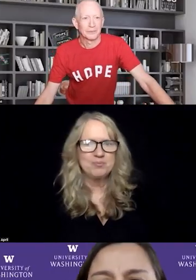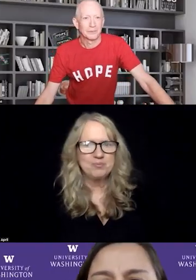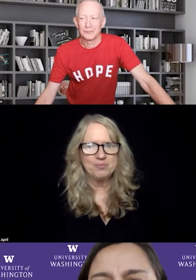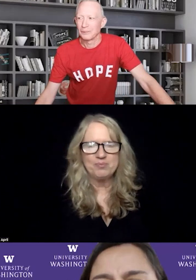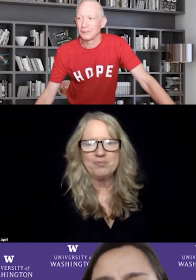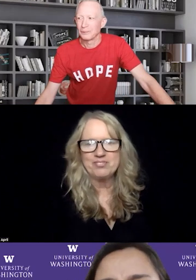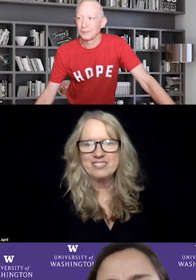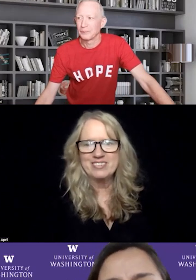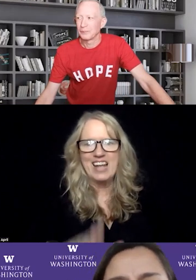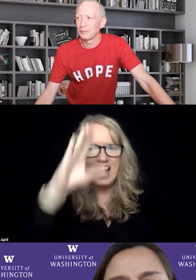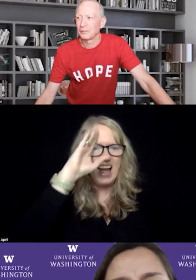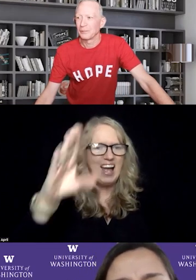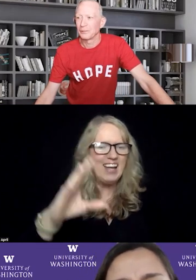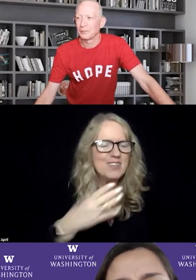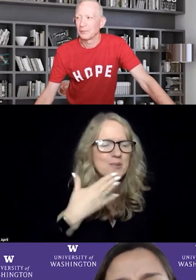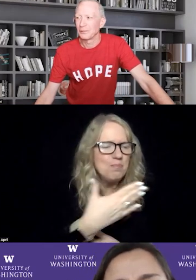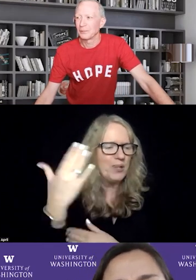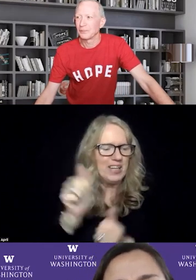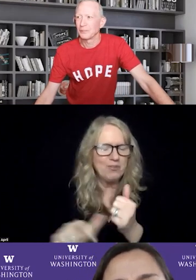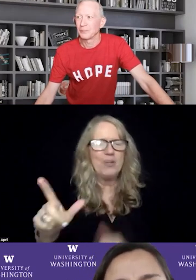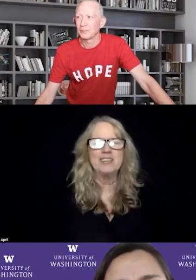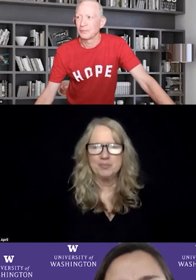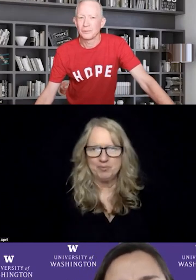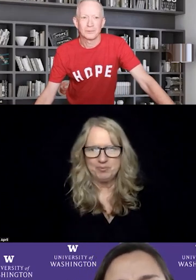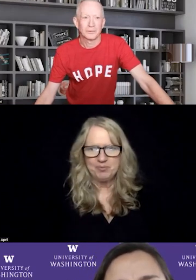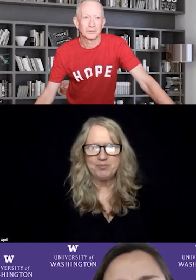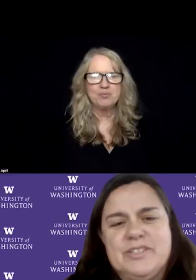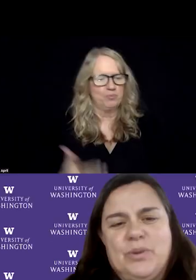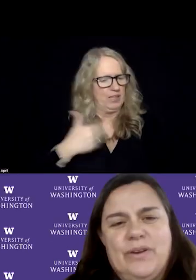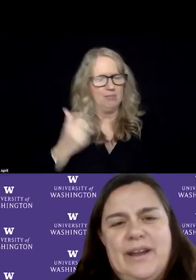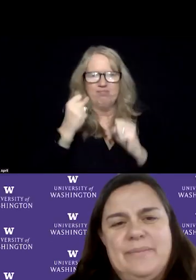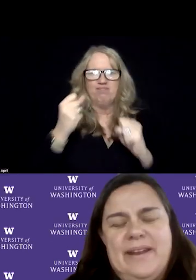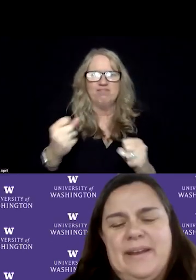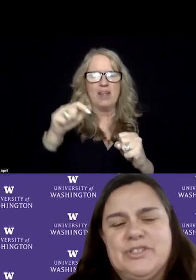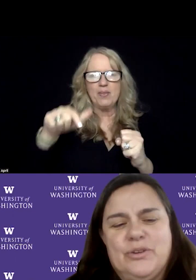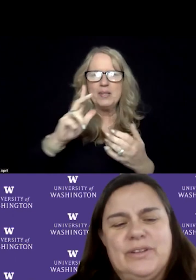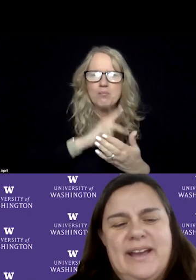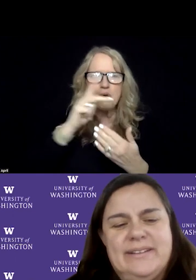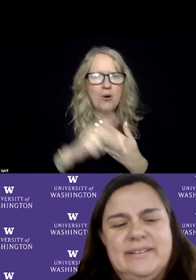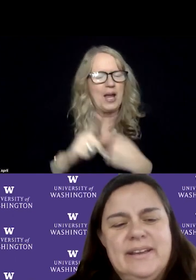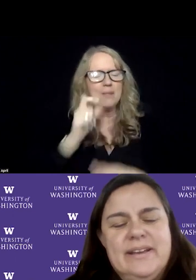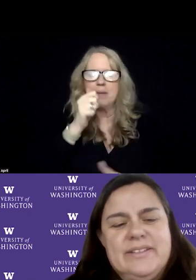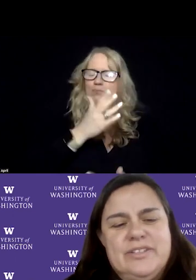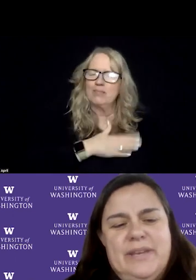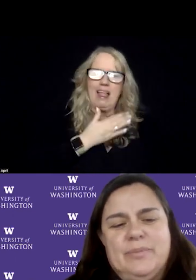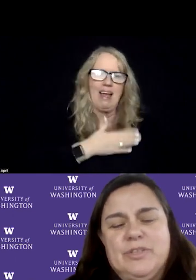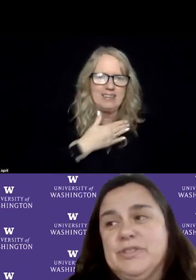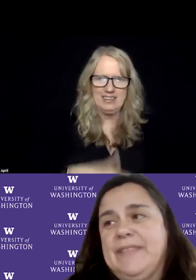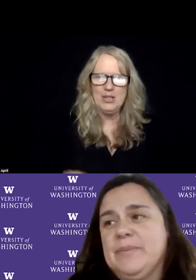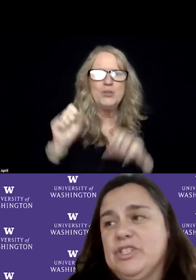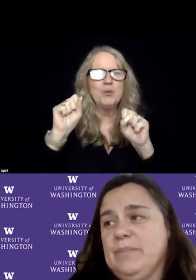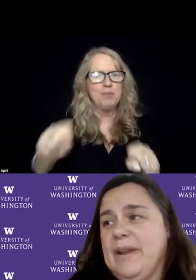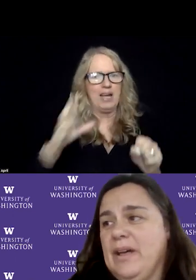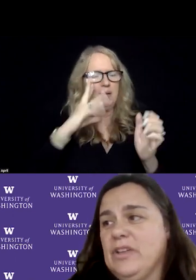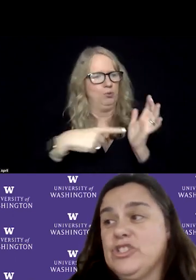Hey there. Good morning, everybody. I wanted to let you know that I'm a huge fan of this program, and I'm so glad to be able to